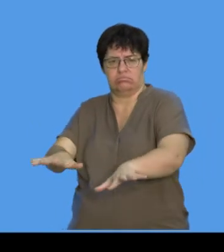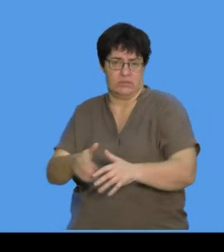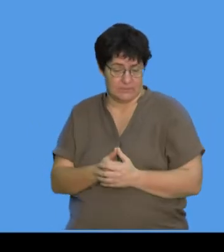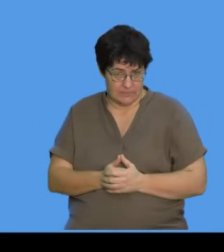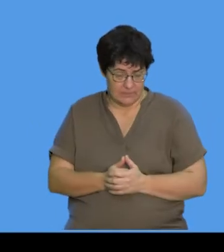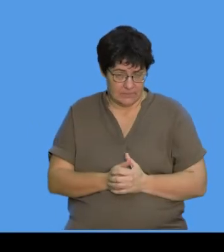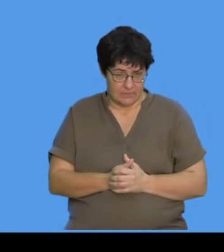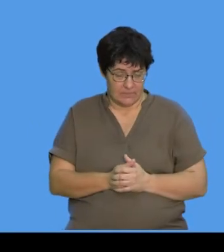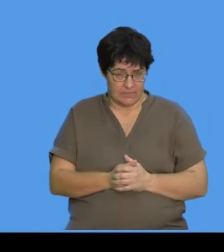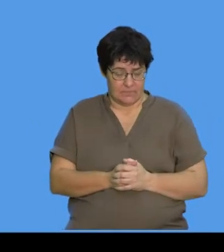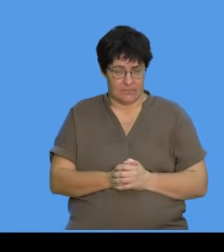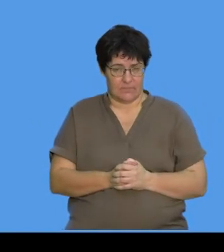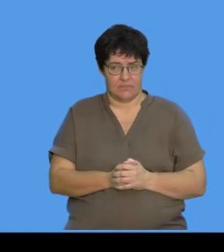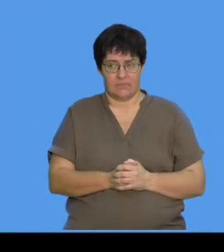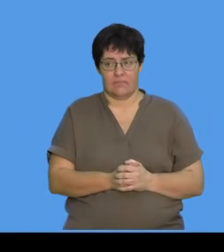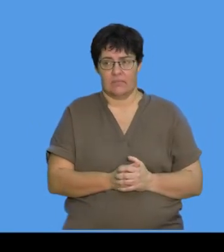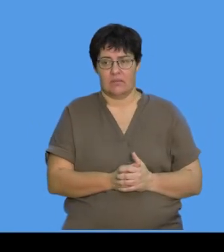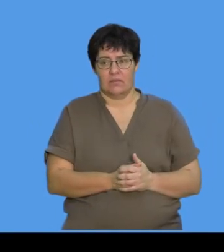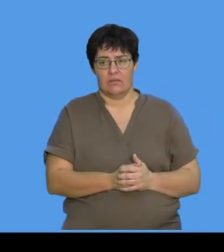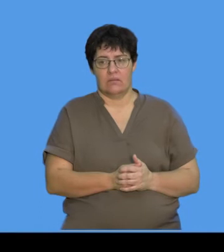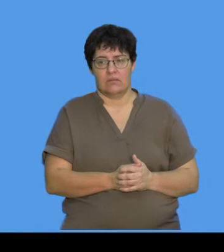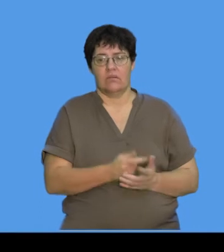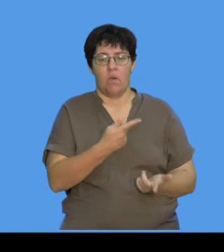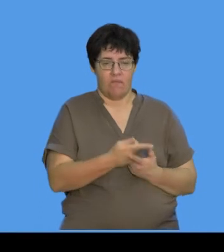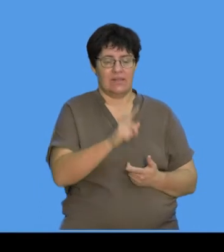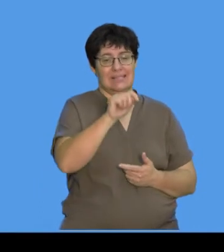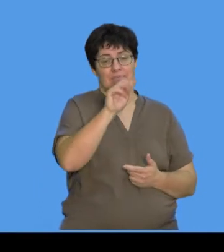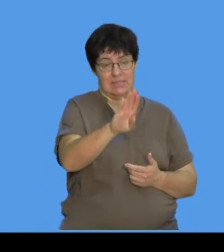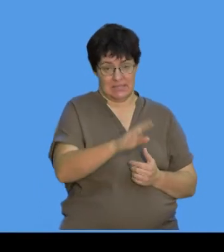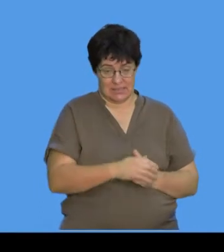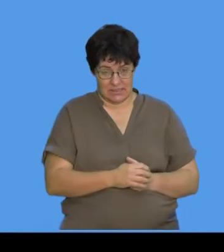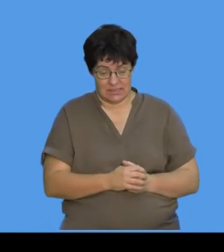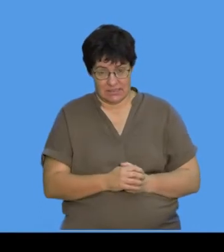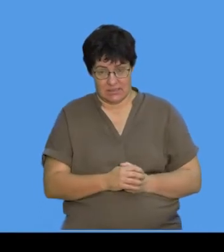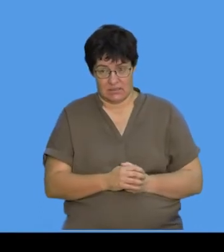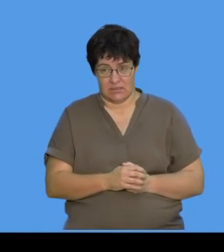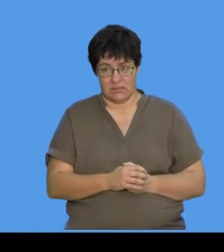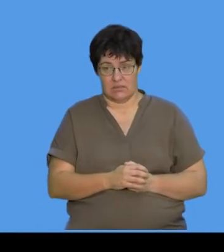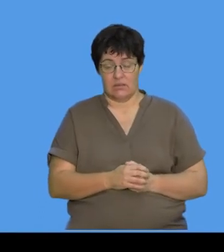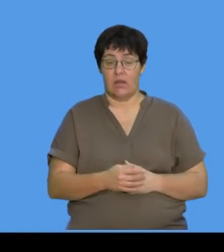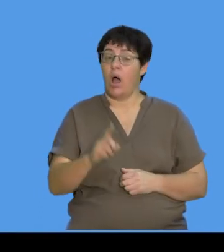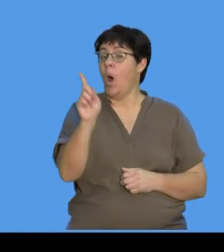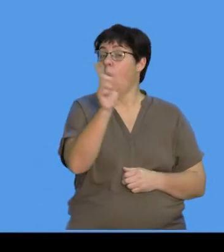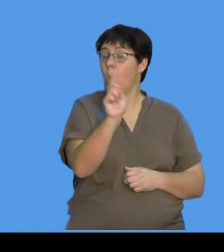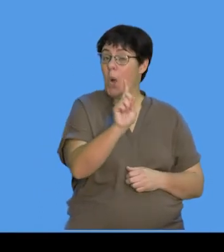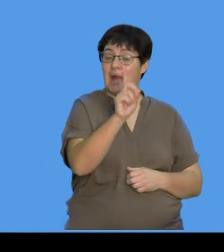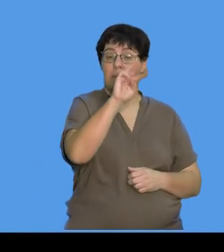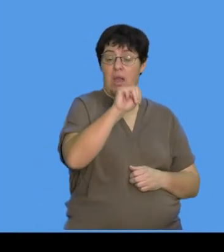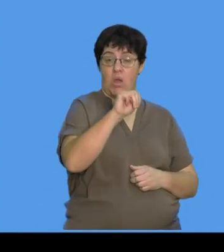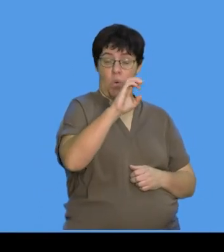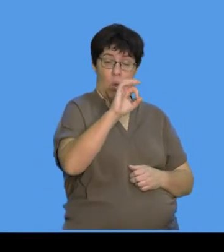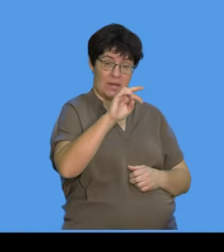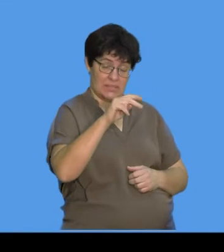That's what we're looking at, okay, of tuberculosis. So, they're asking you, what microorganism,